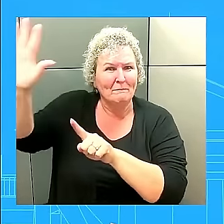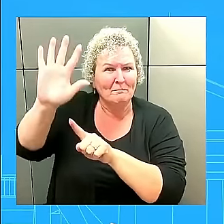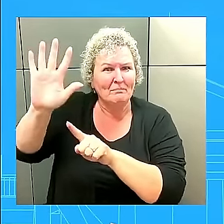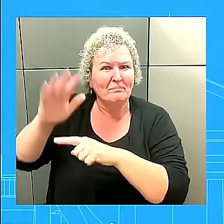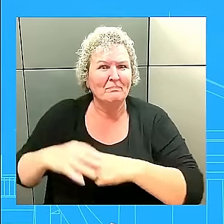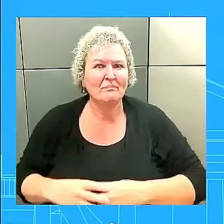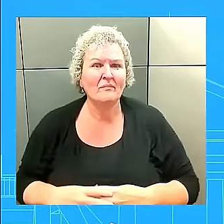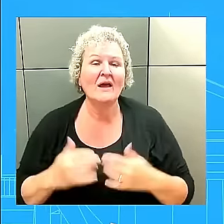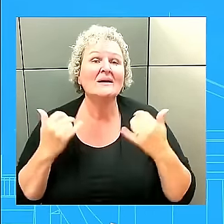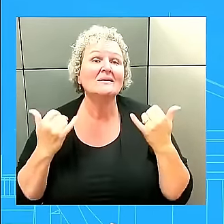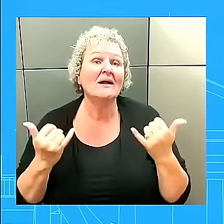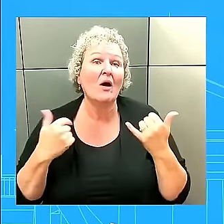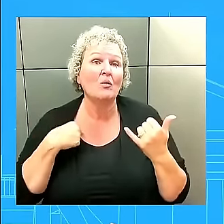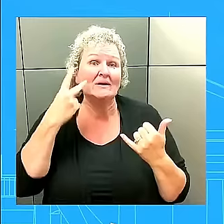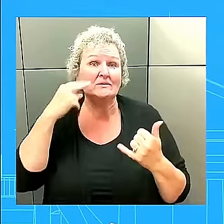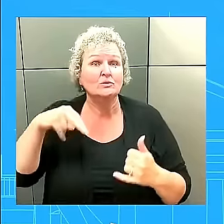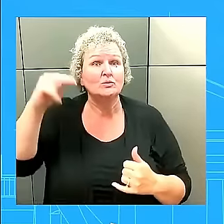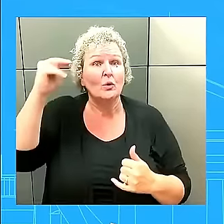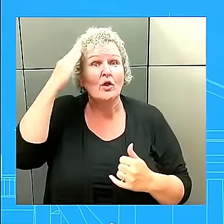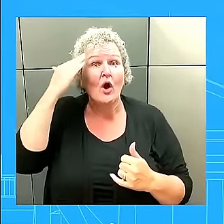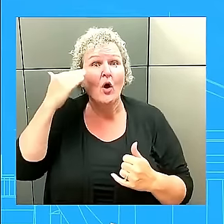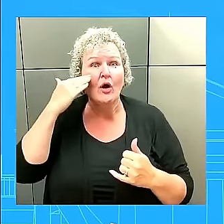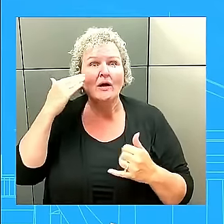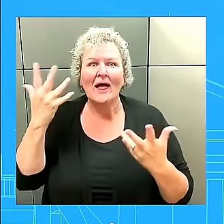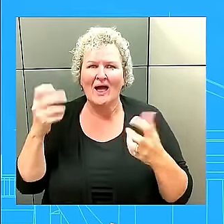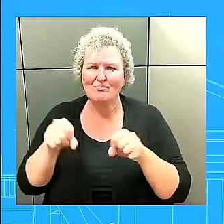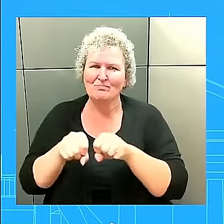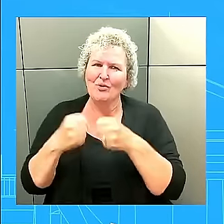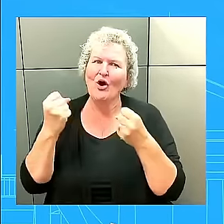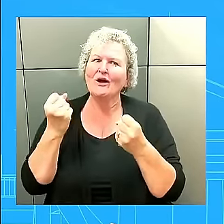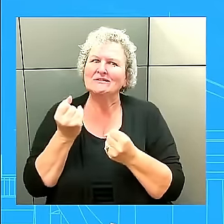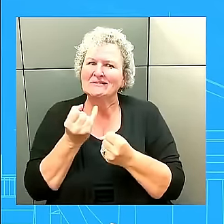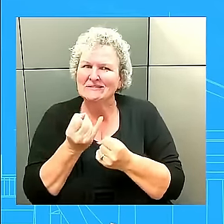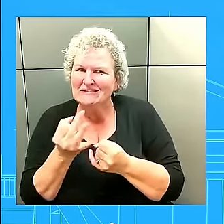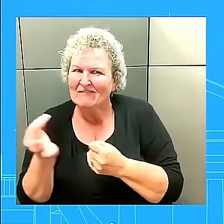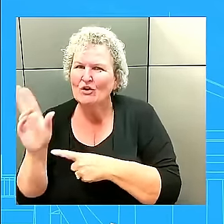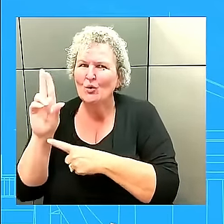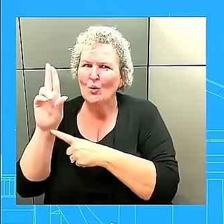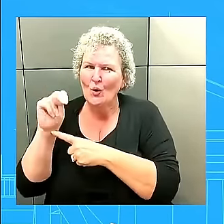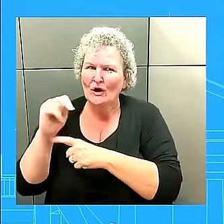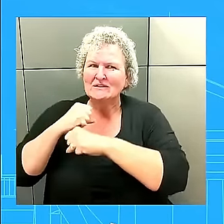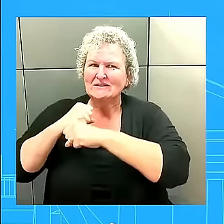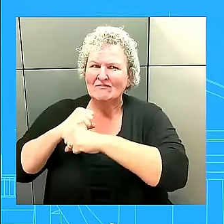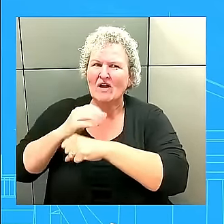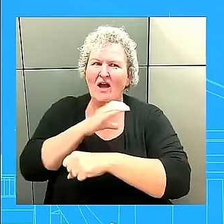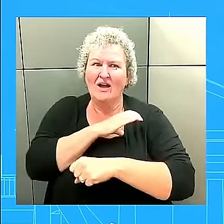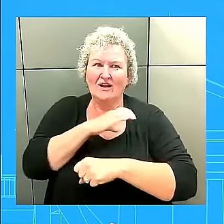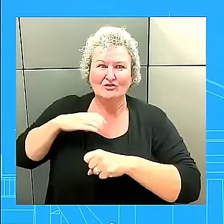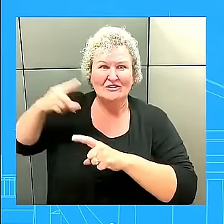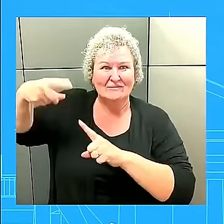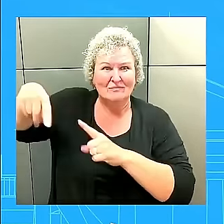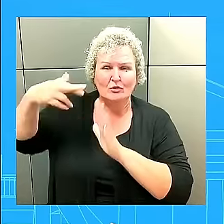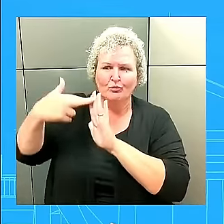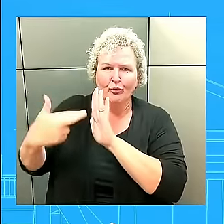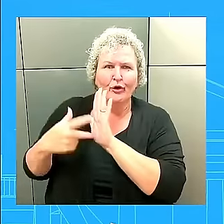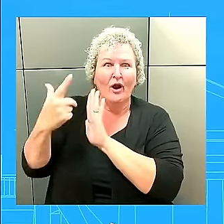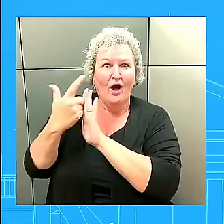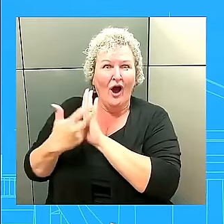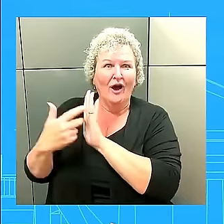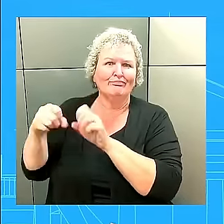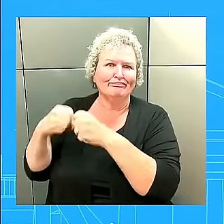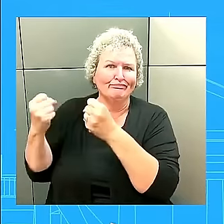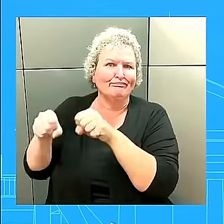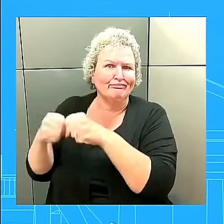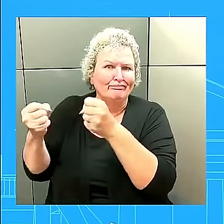UN Security Council resolutions, which prohibit the procurement of arms from North Korea and military arms training.